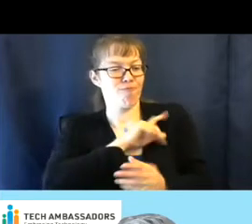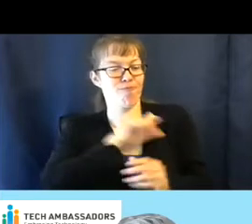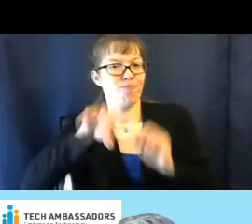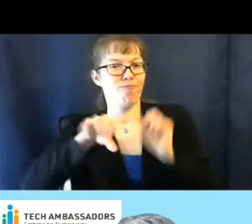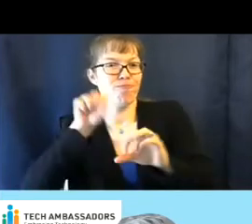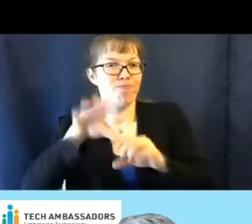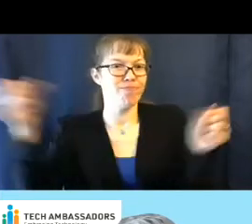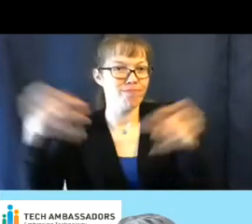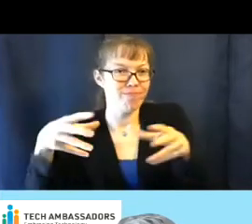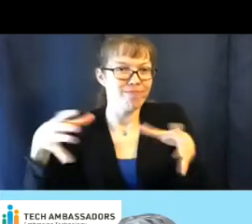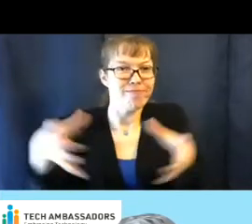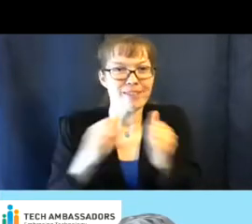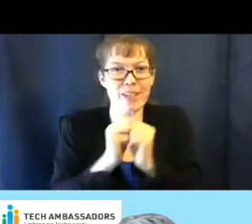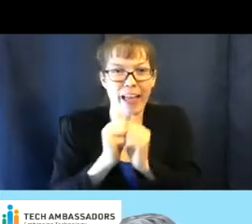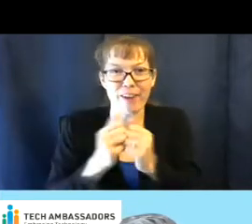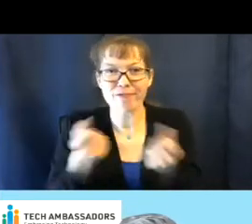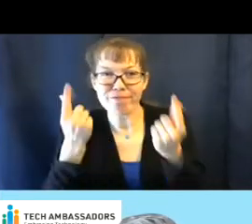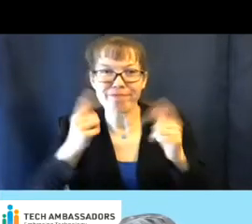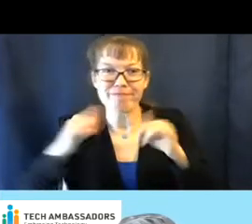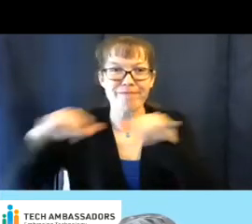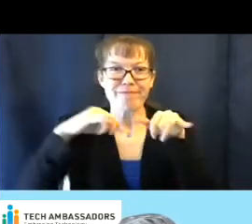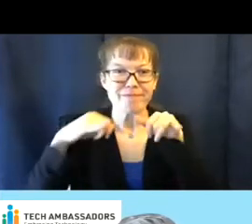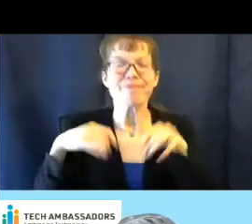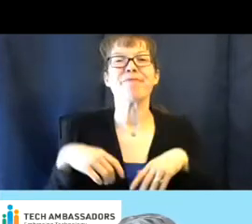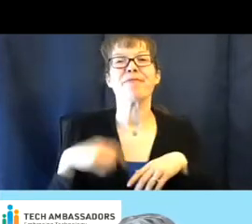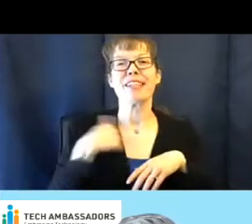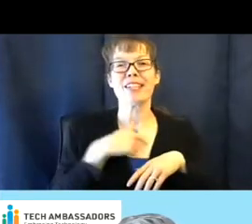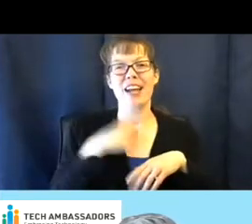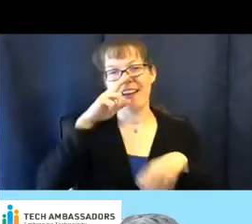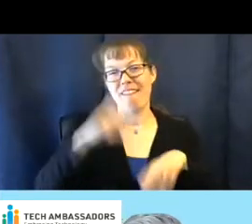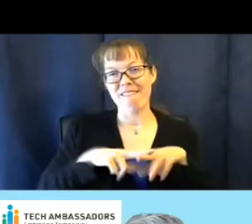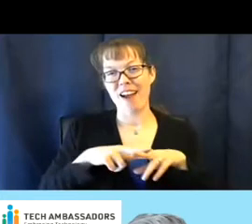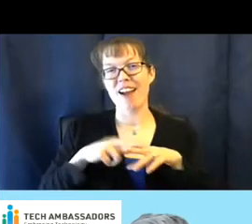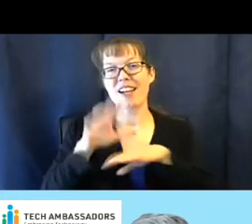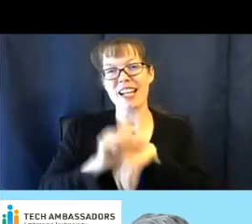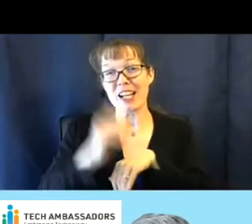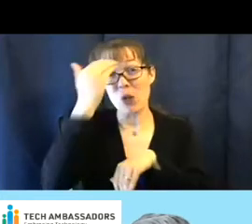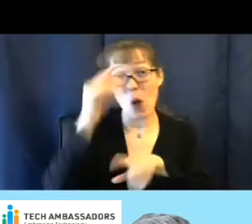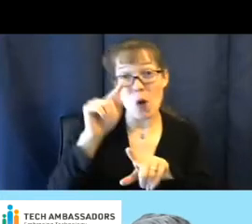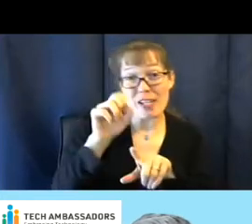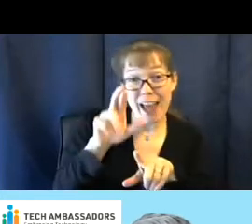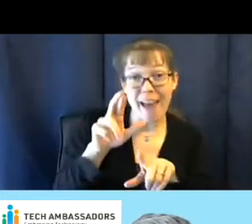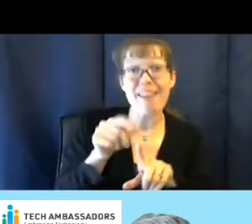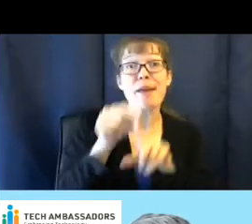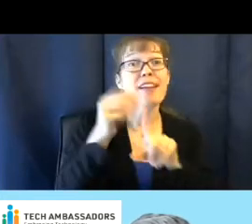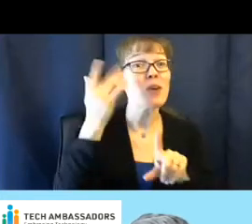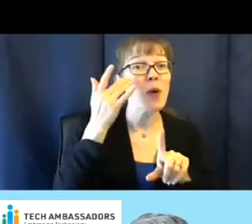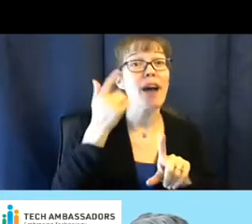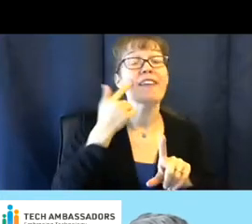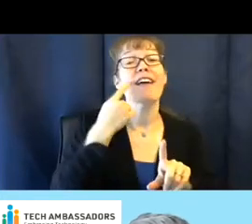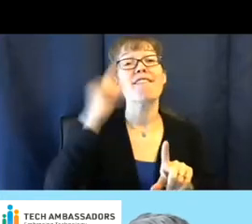in the sauce. I had a lot of fun getting to know Tanner, especially because I finally